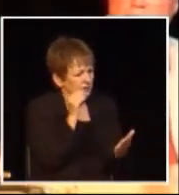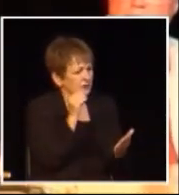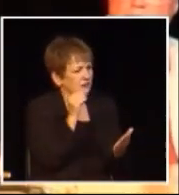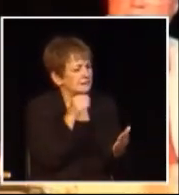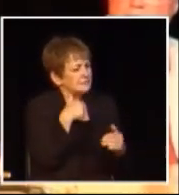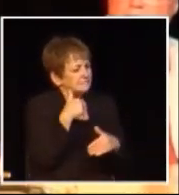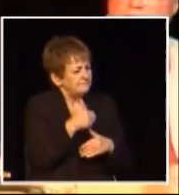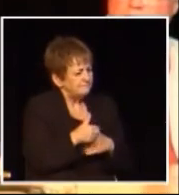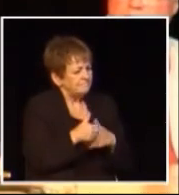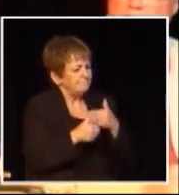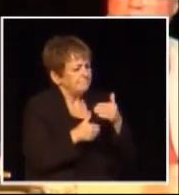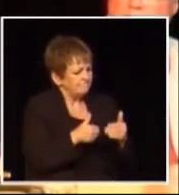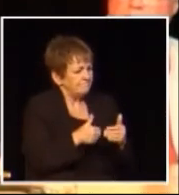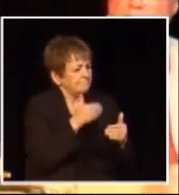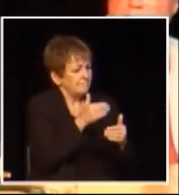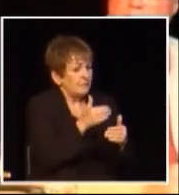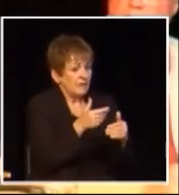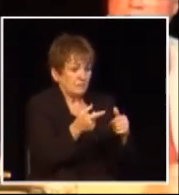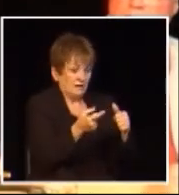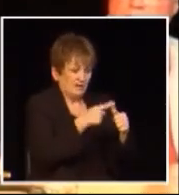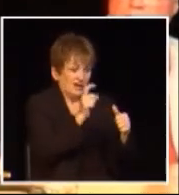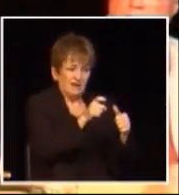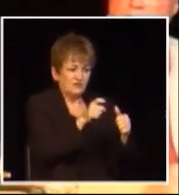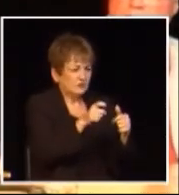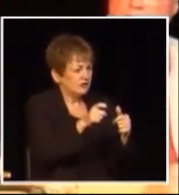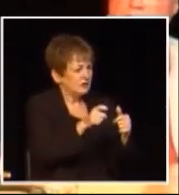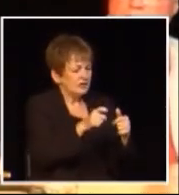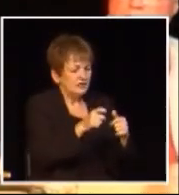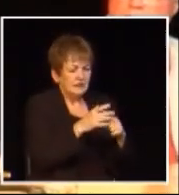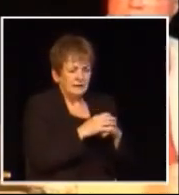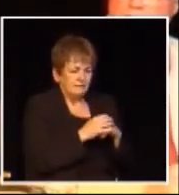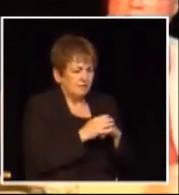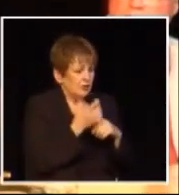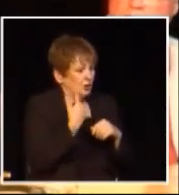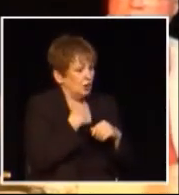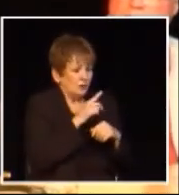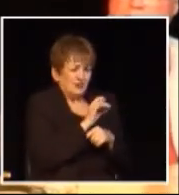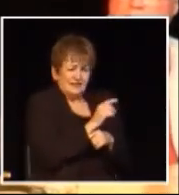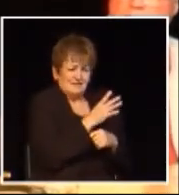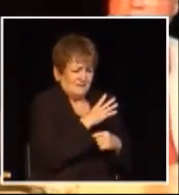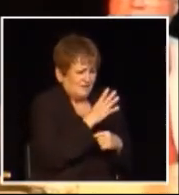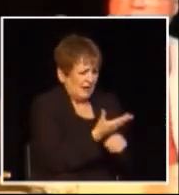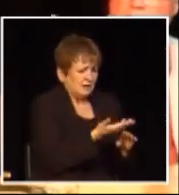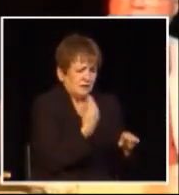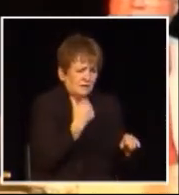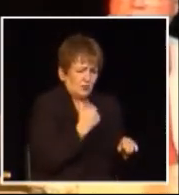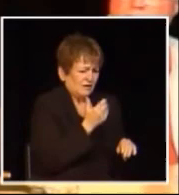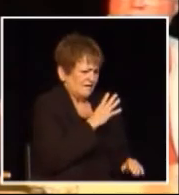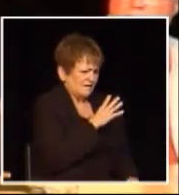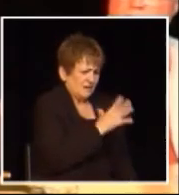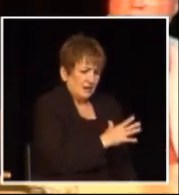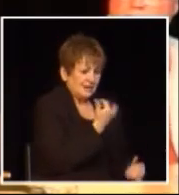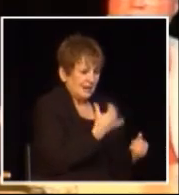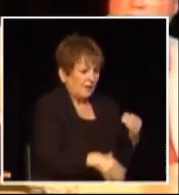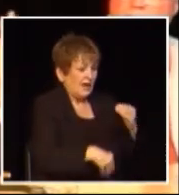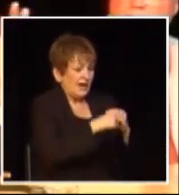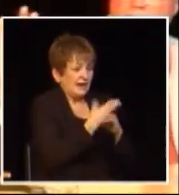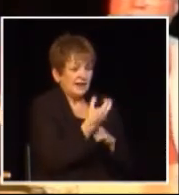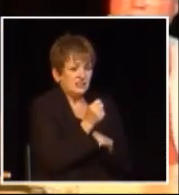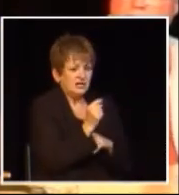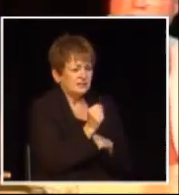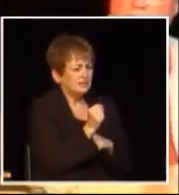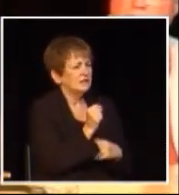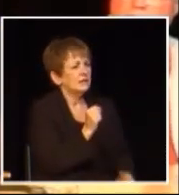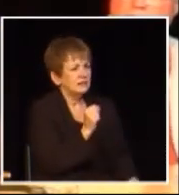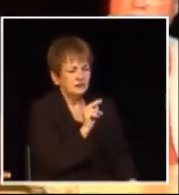we have a long way to go and we start with going back to where it was we were we've managed very well we